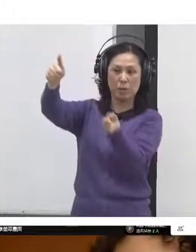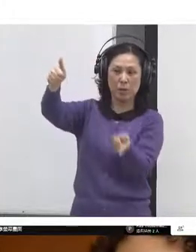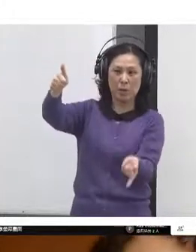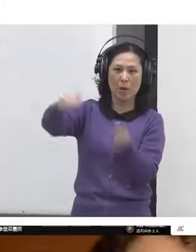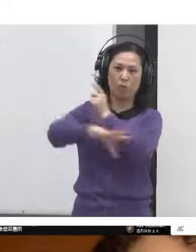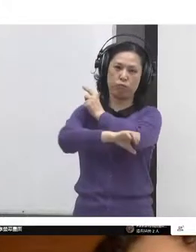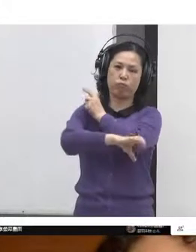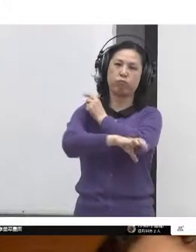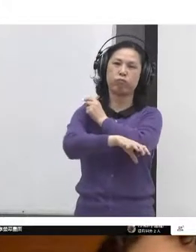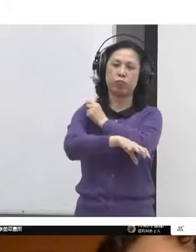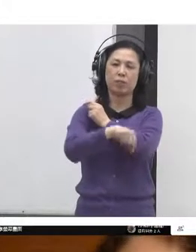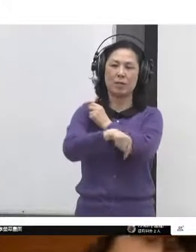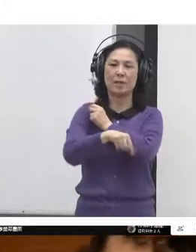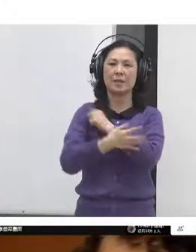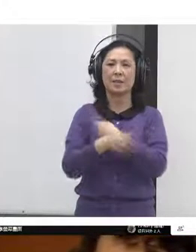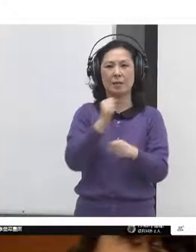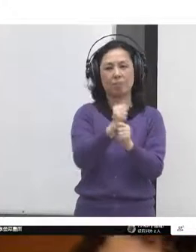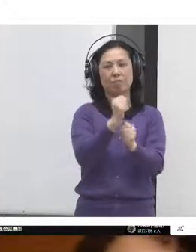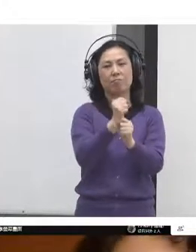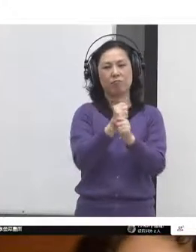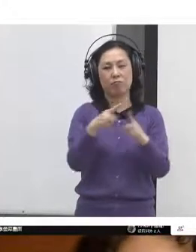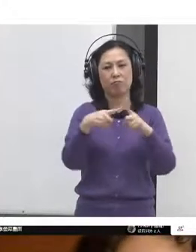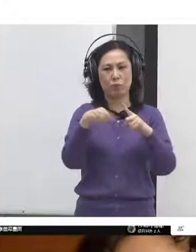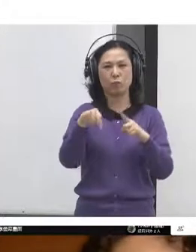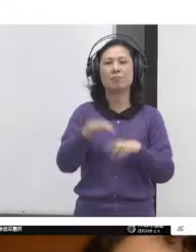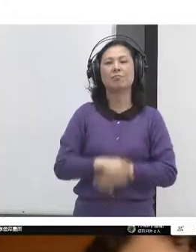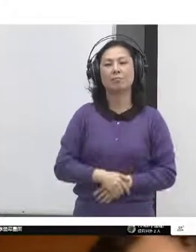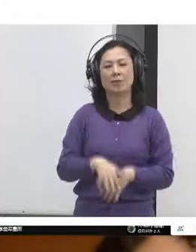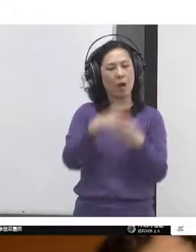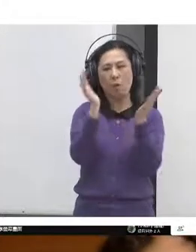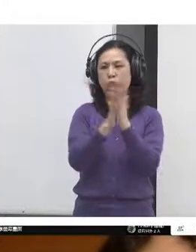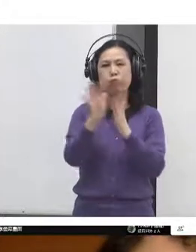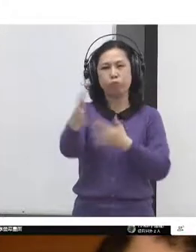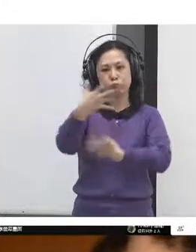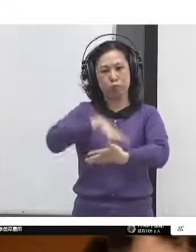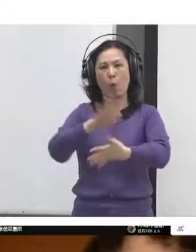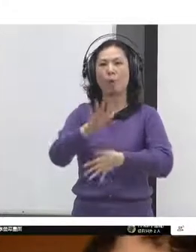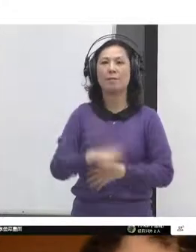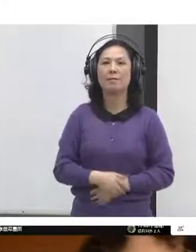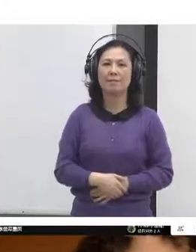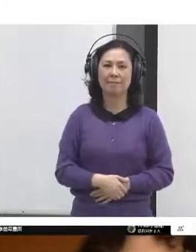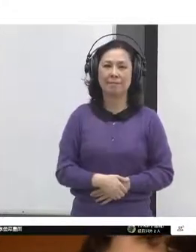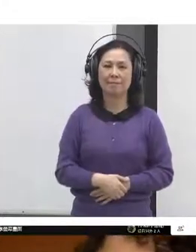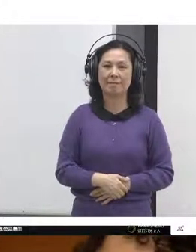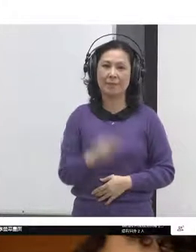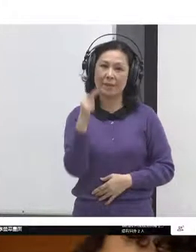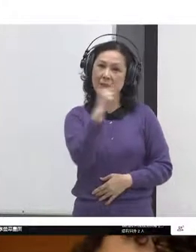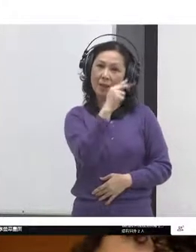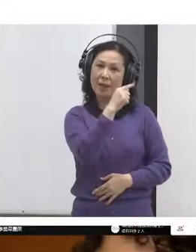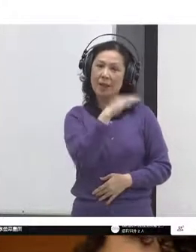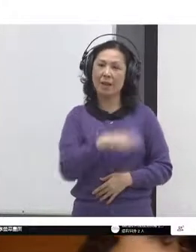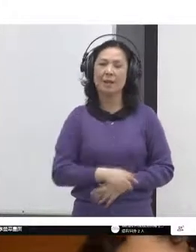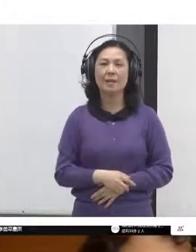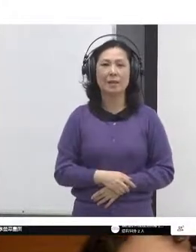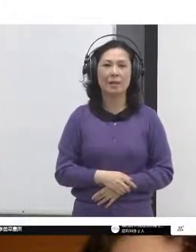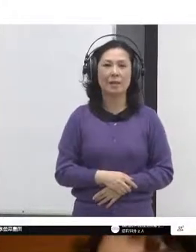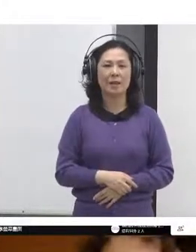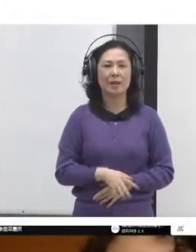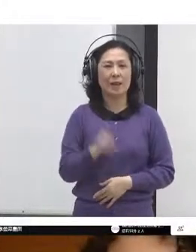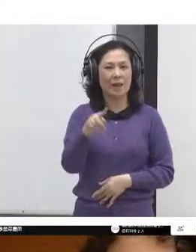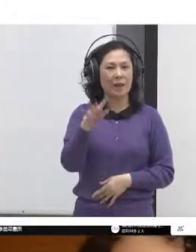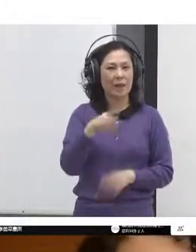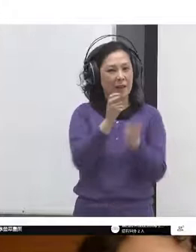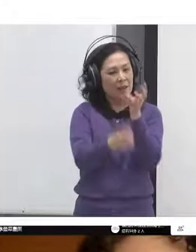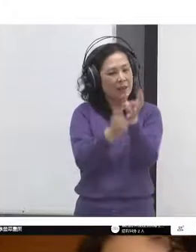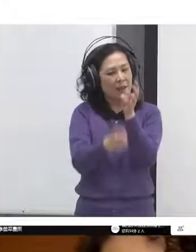And you can look up this case on Participedia. It's in the Hackpad. And what was the outcome? It